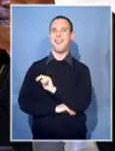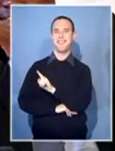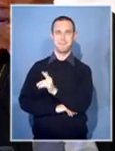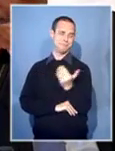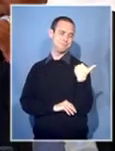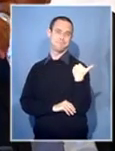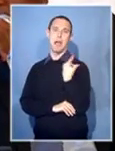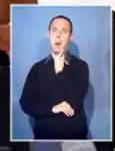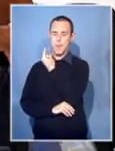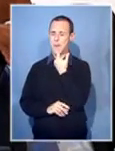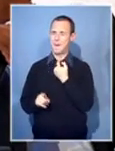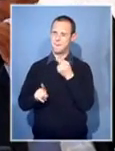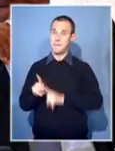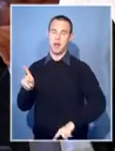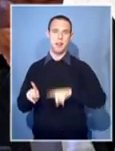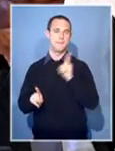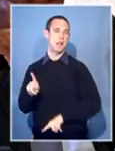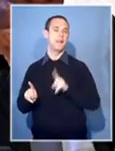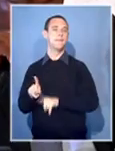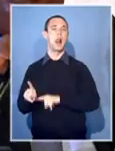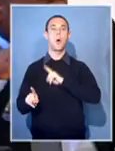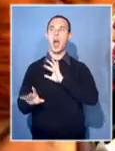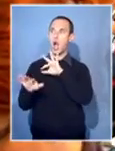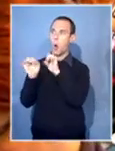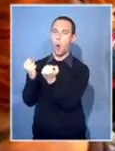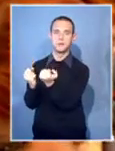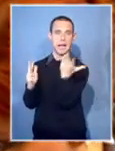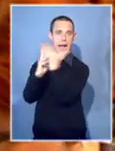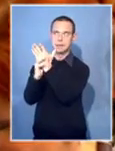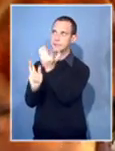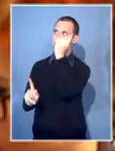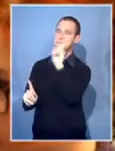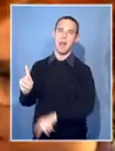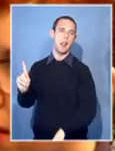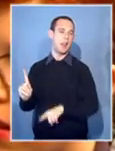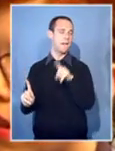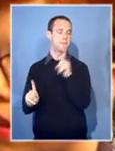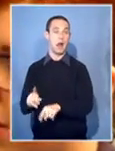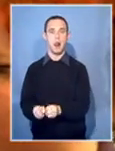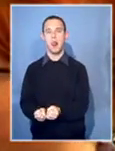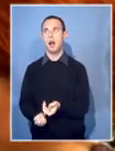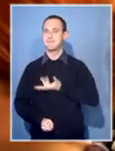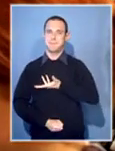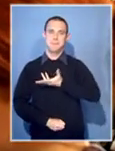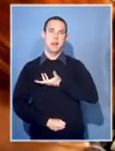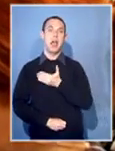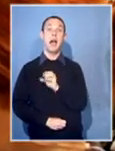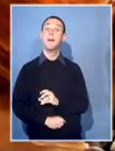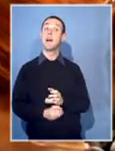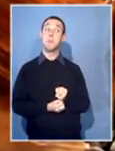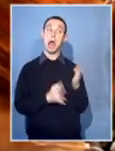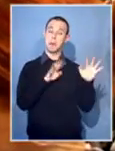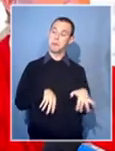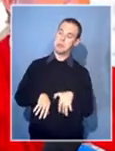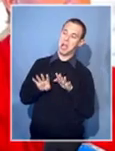It lost a string of court cases in spectacular fashion and is widely perceived as being politically